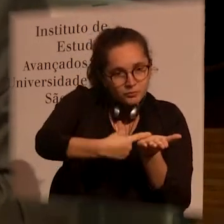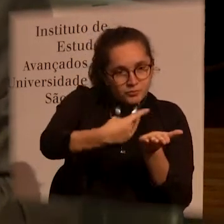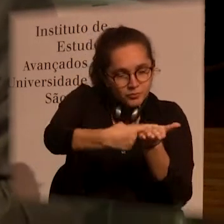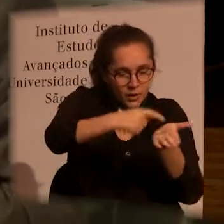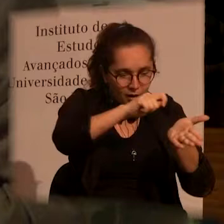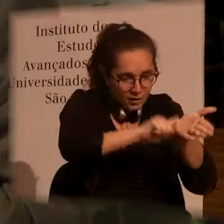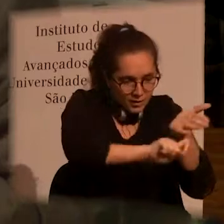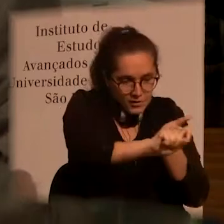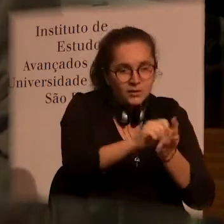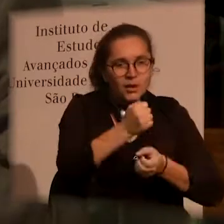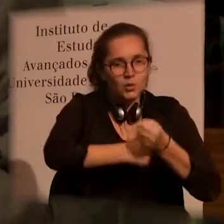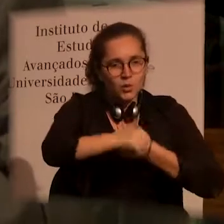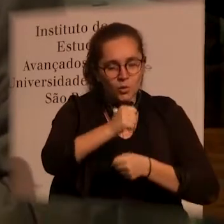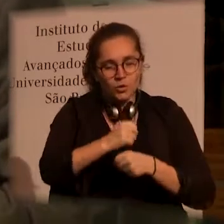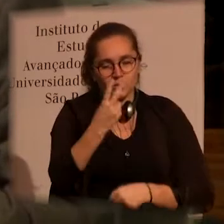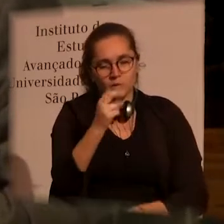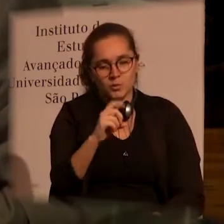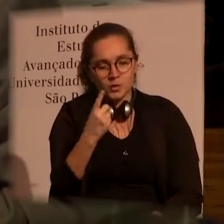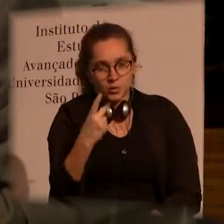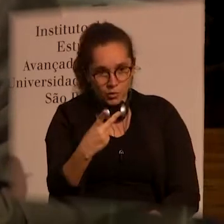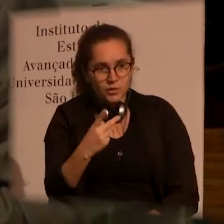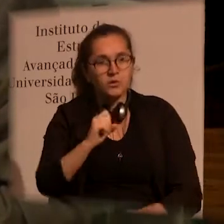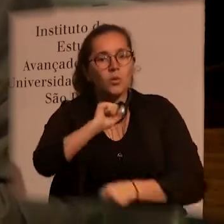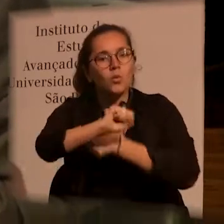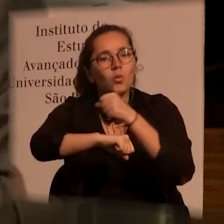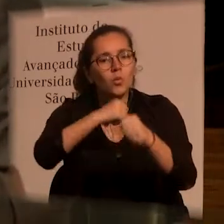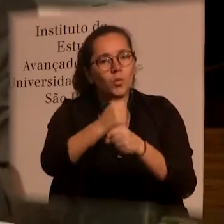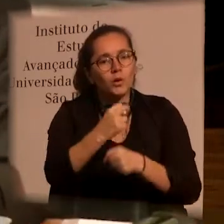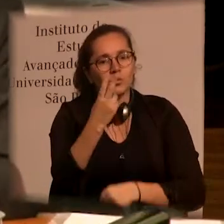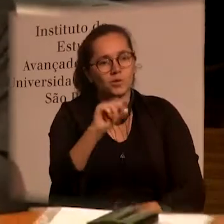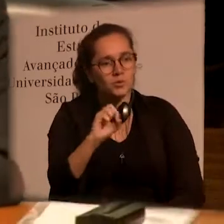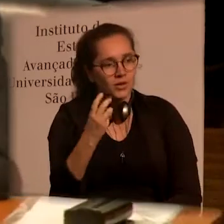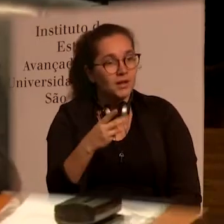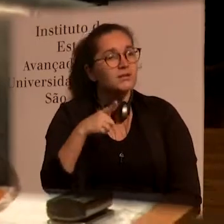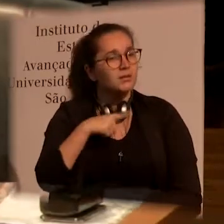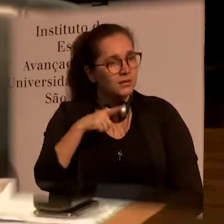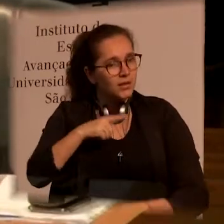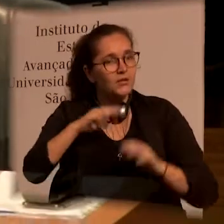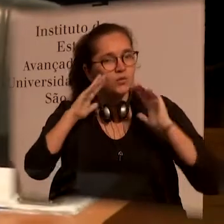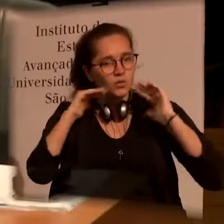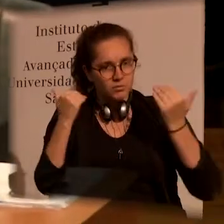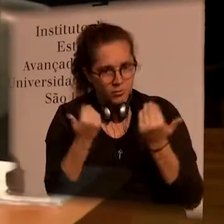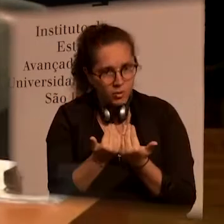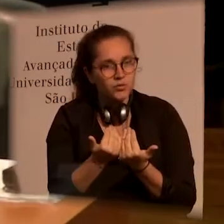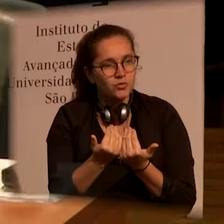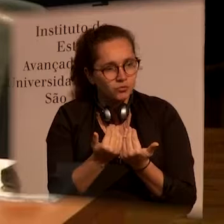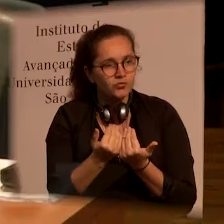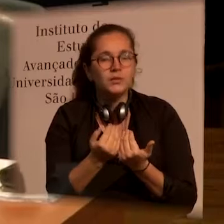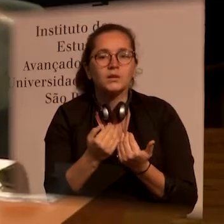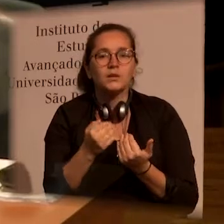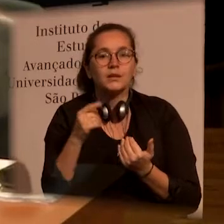consequence, in 2012, we held a symposium